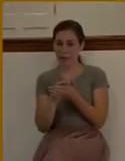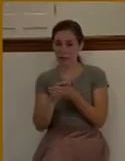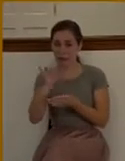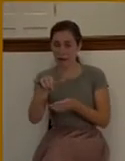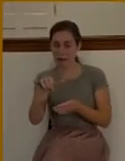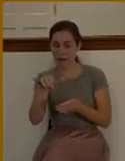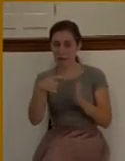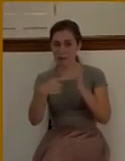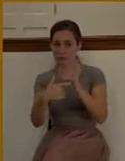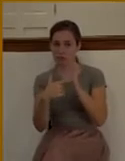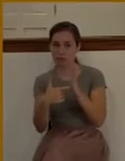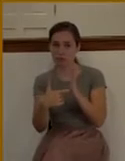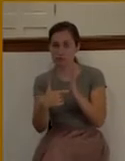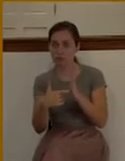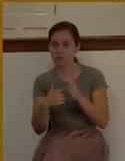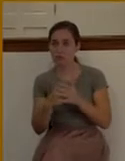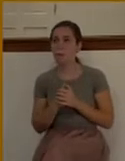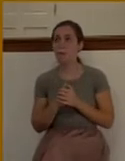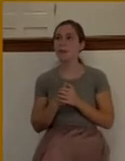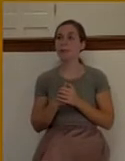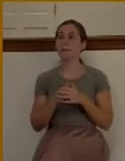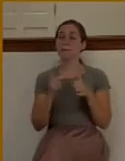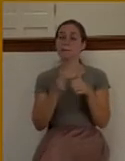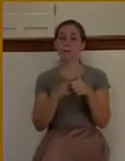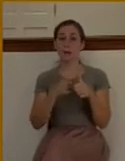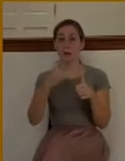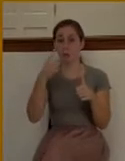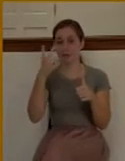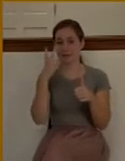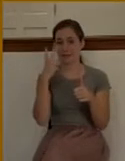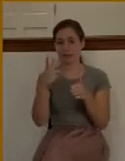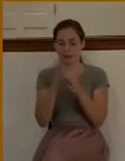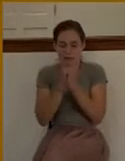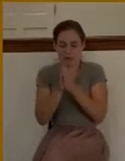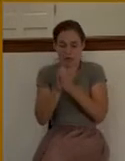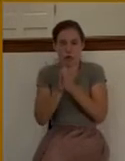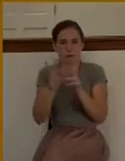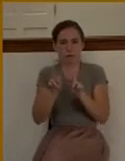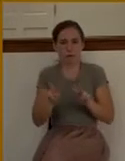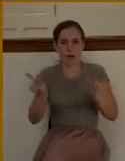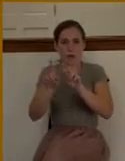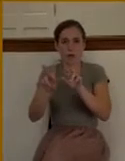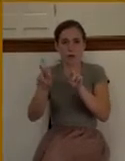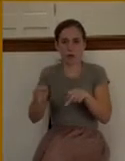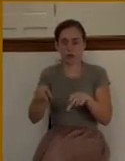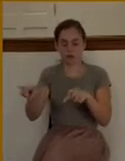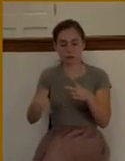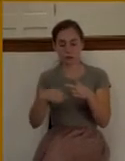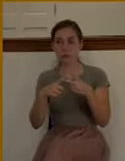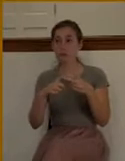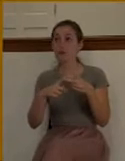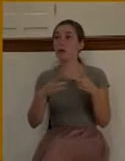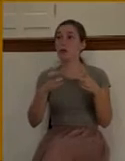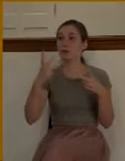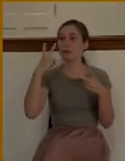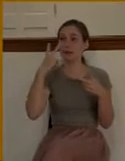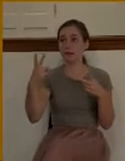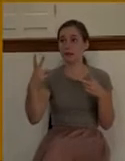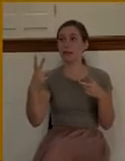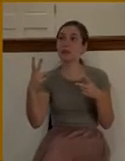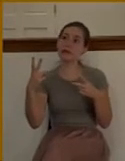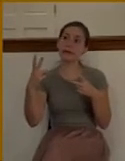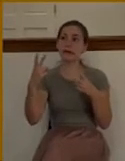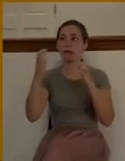We see the eager prospect. But secondly, I want you to notice the evangelistic proposal. And this is where the story takes a surprising turn.